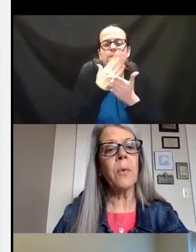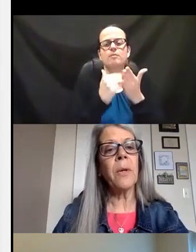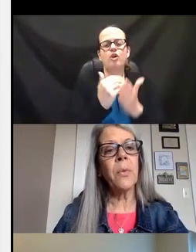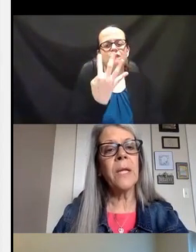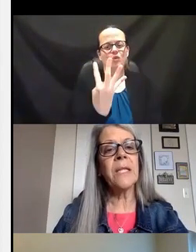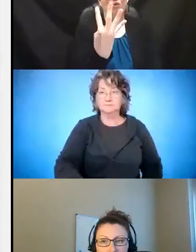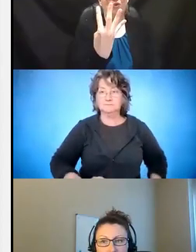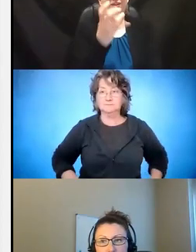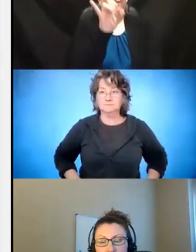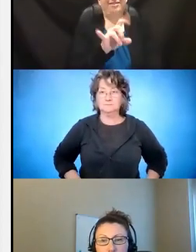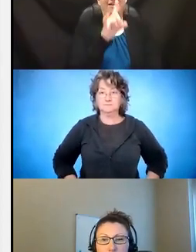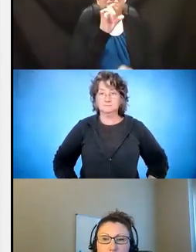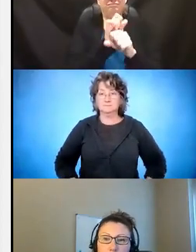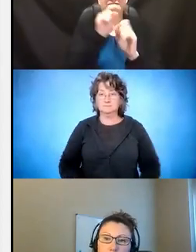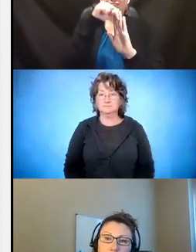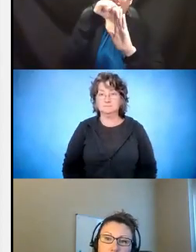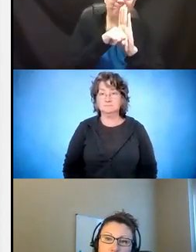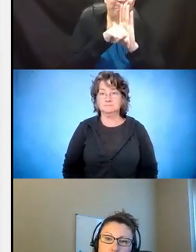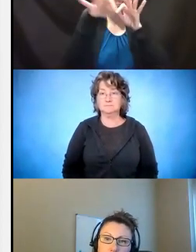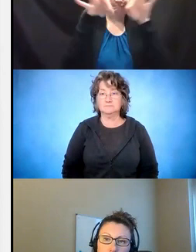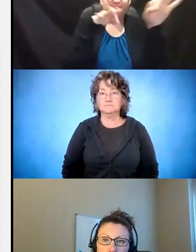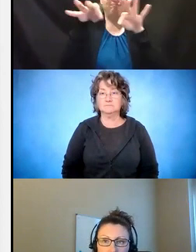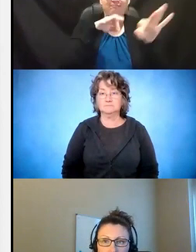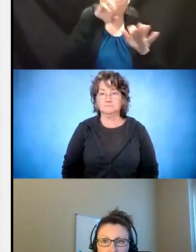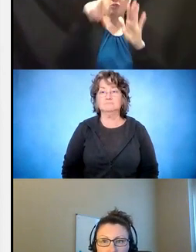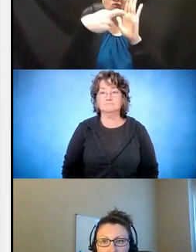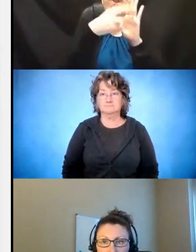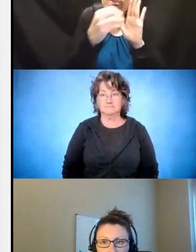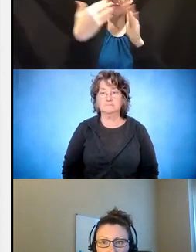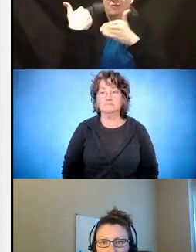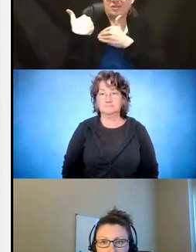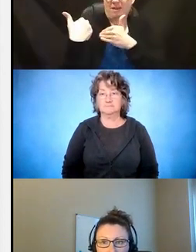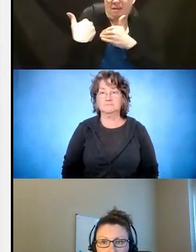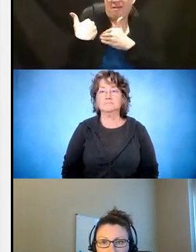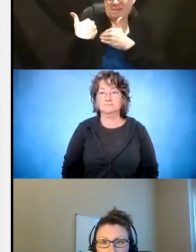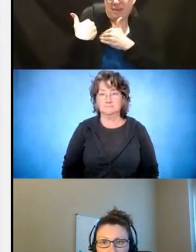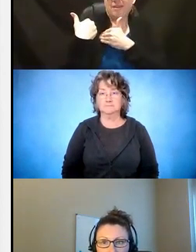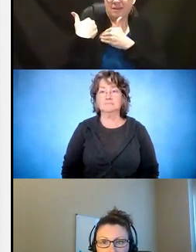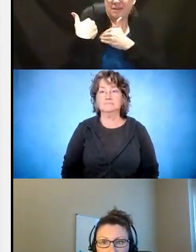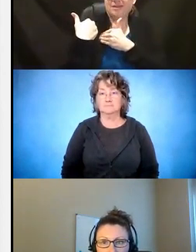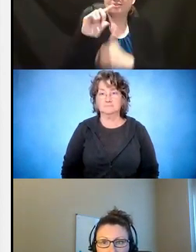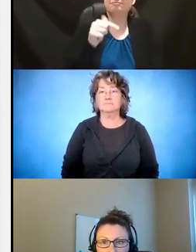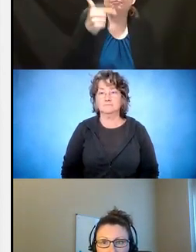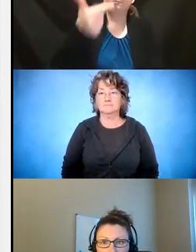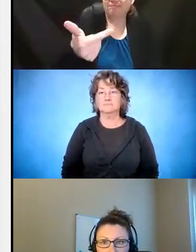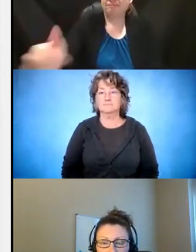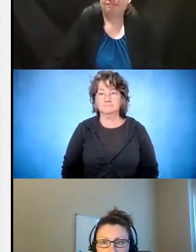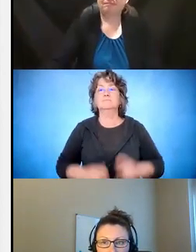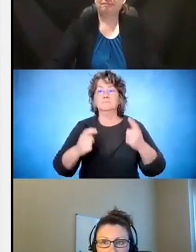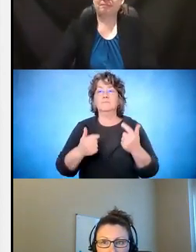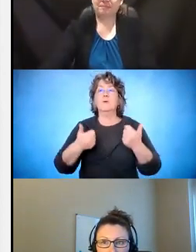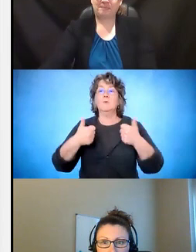where we really spell out roles and responsibilities and try to be very specific about what